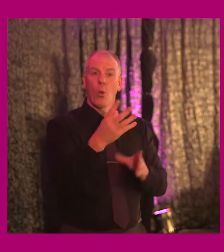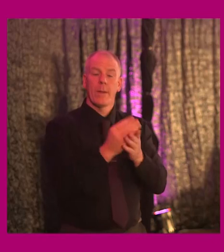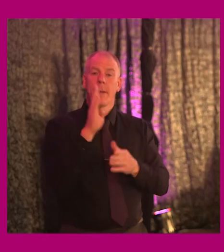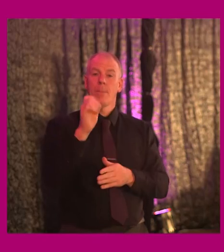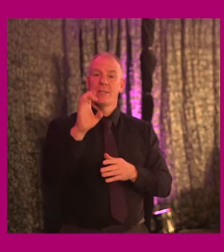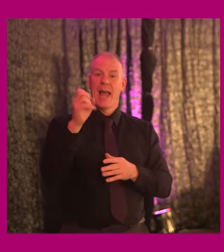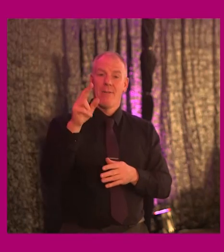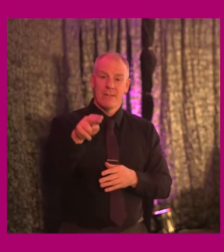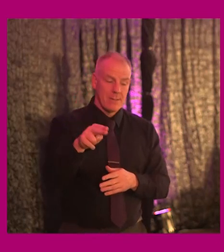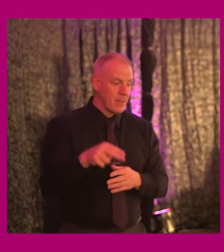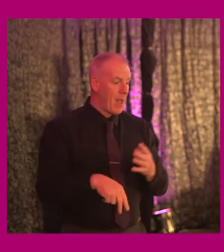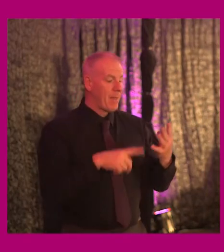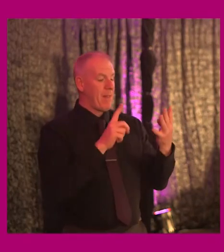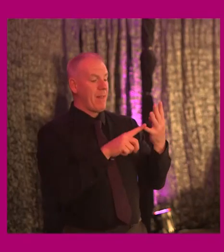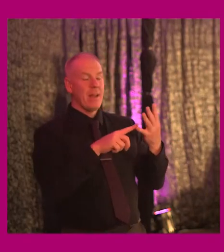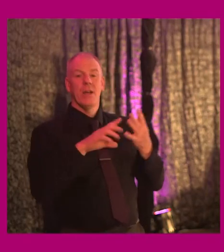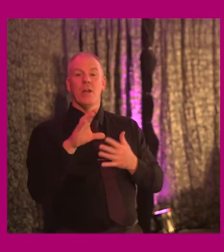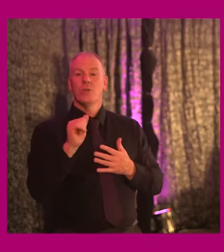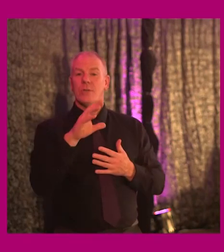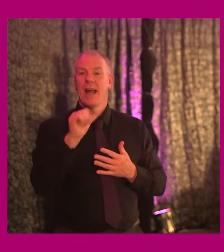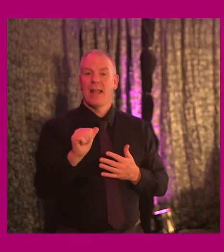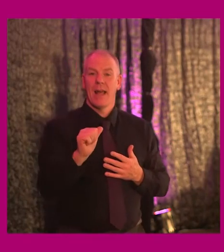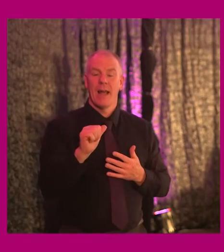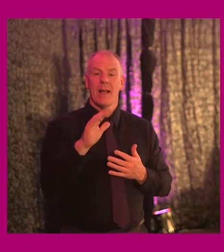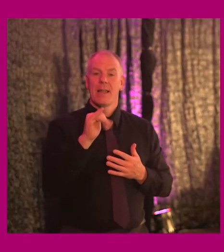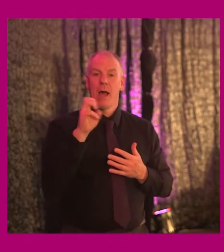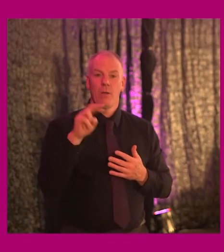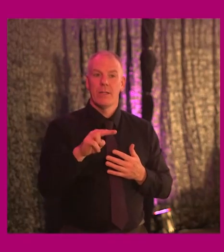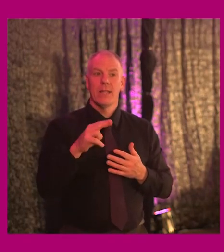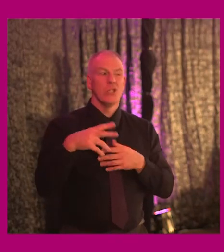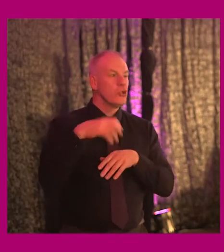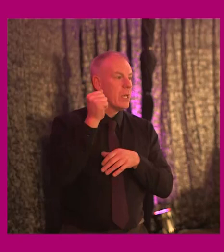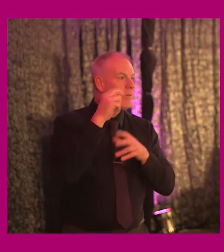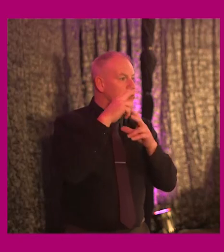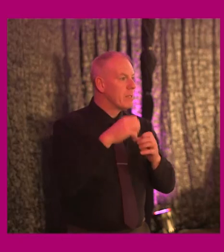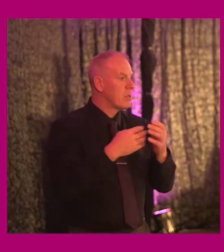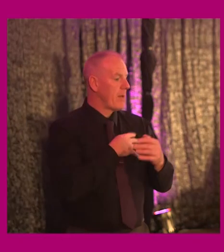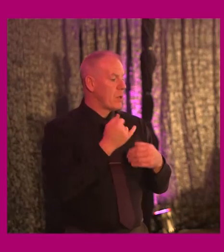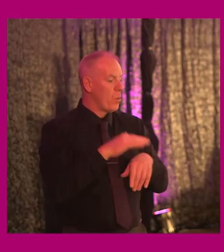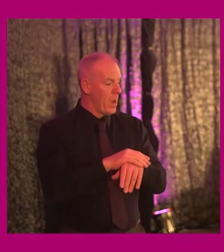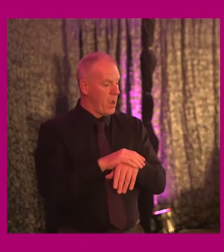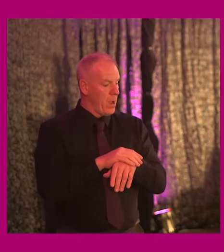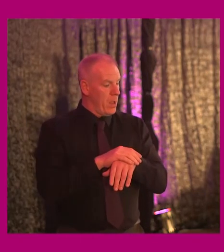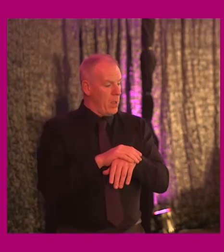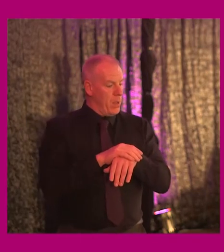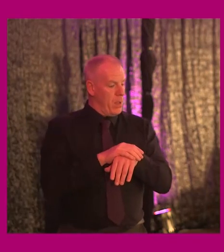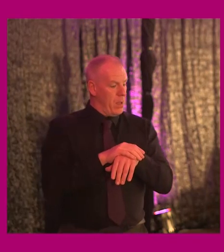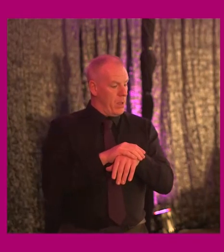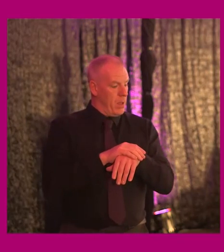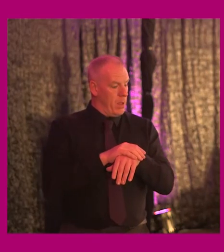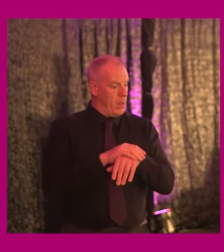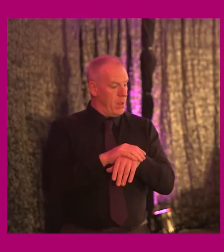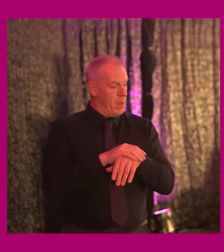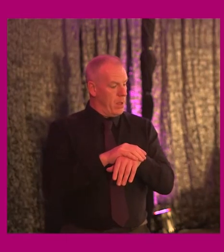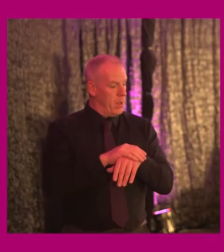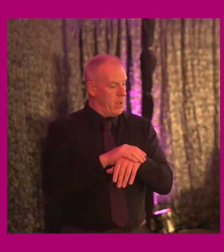And finally we will hear from Susanna Laudin, chief research and innovation officer at Funka, a European-based market-leading